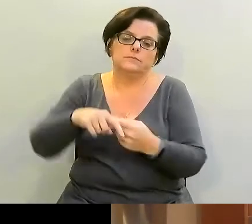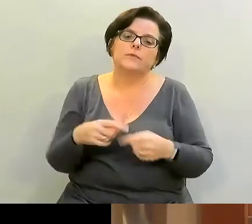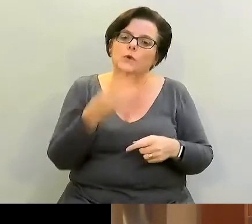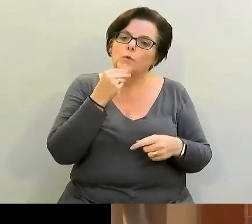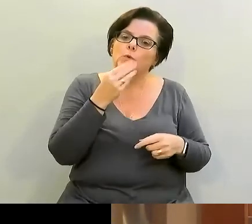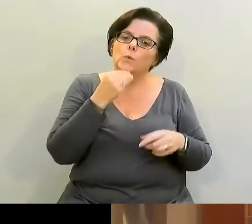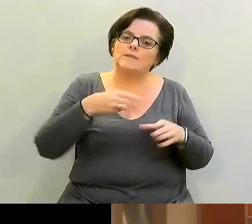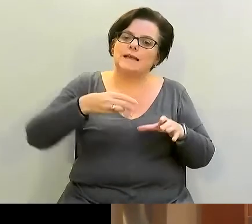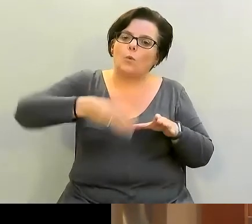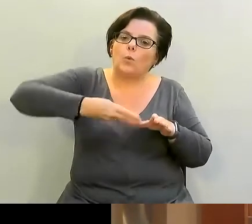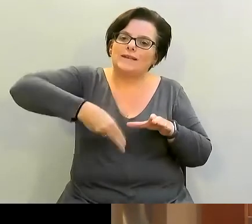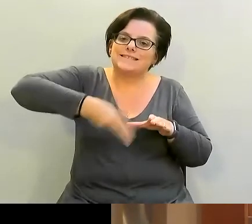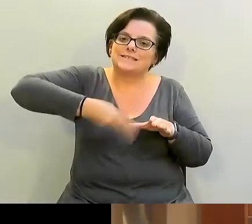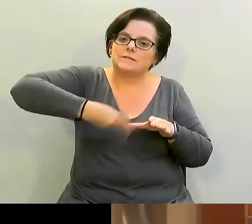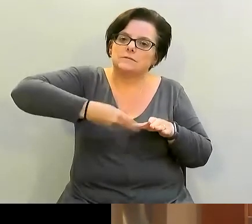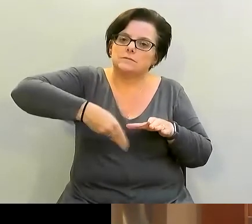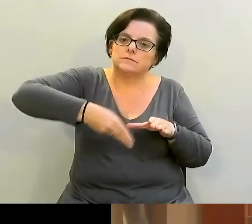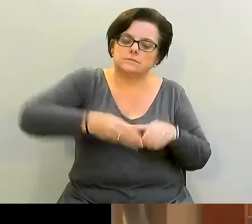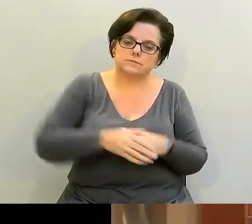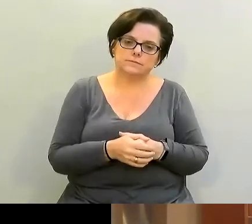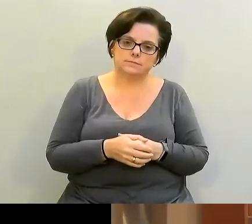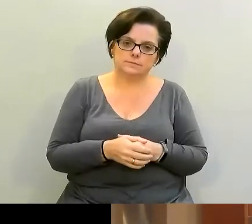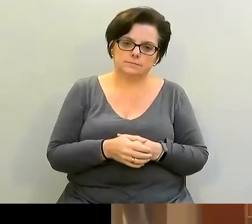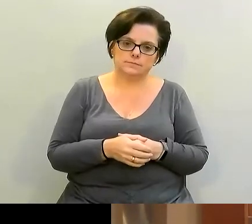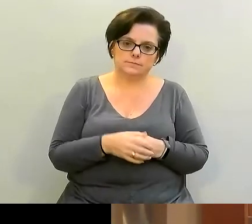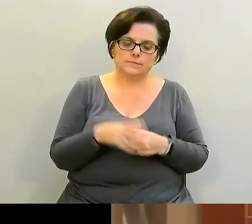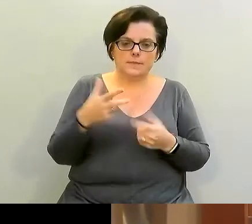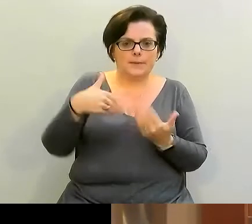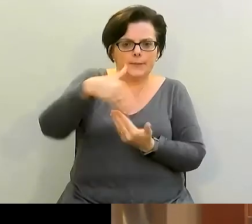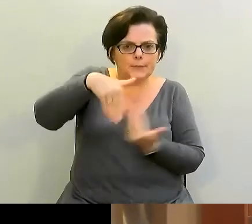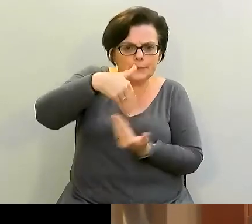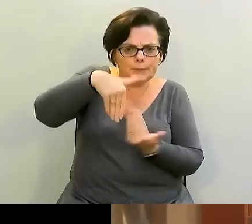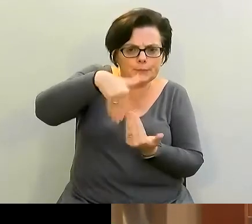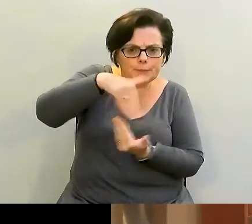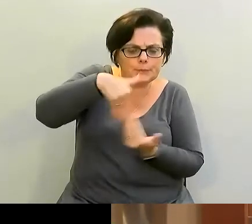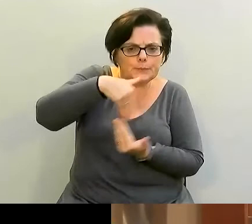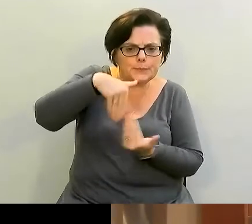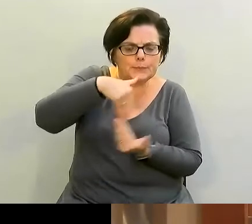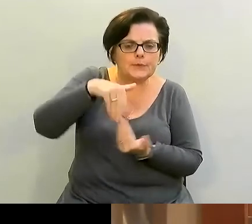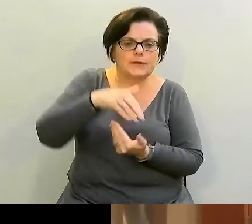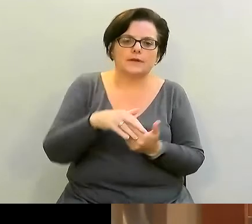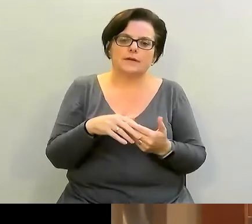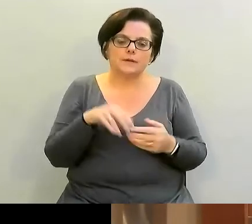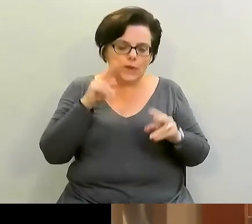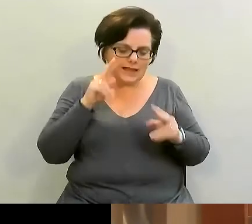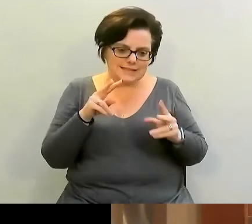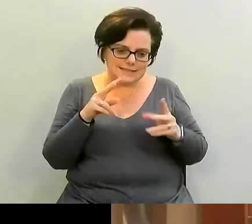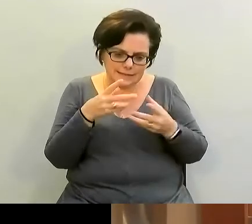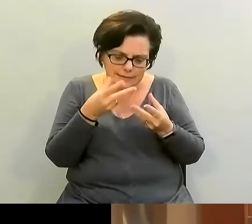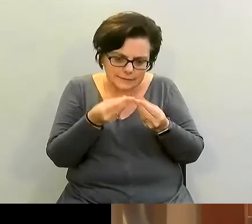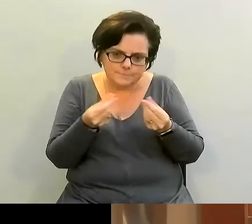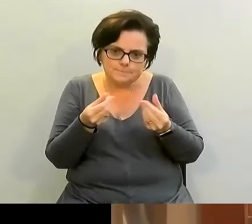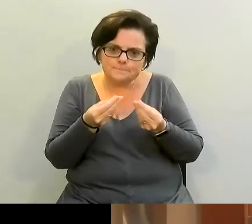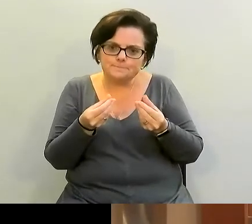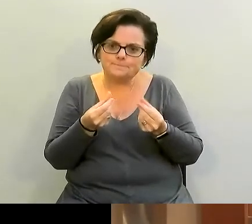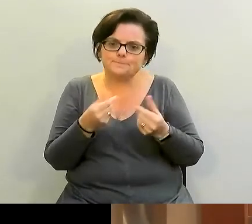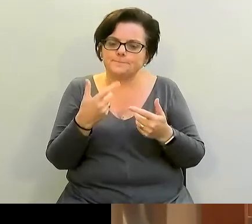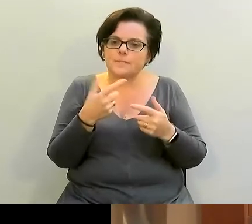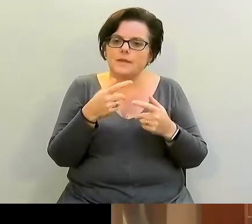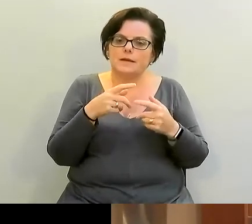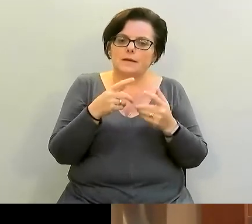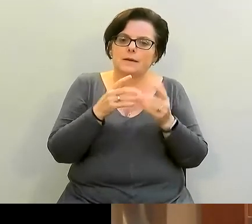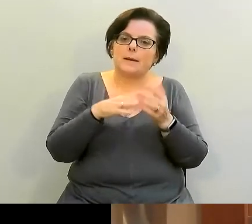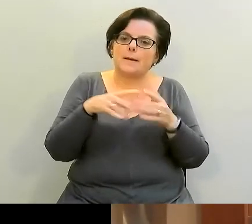just blending these up together so that you can see there's a nice blended